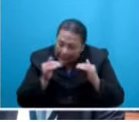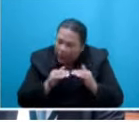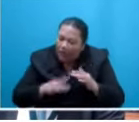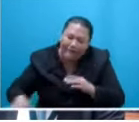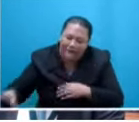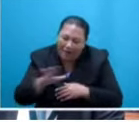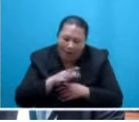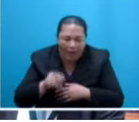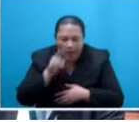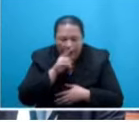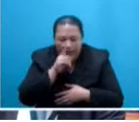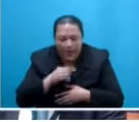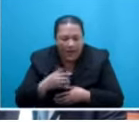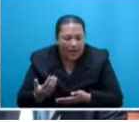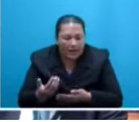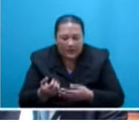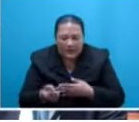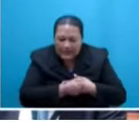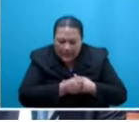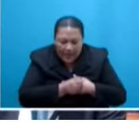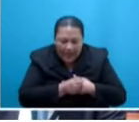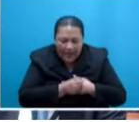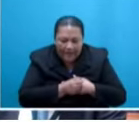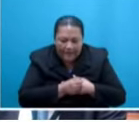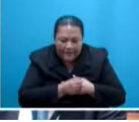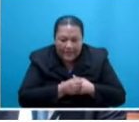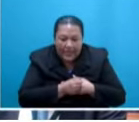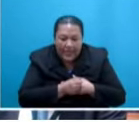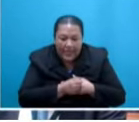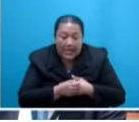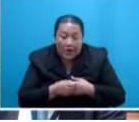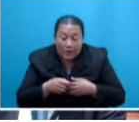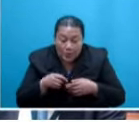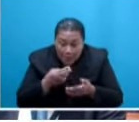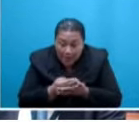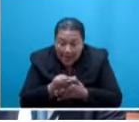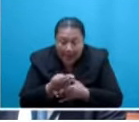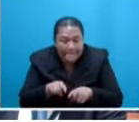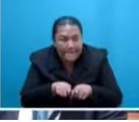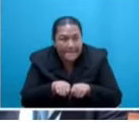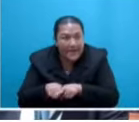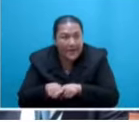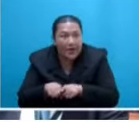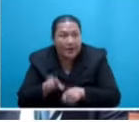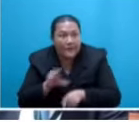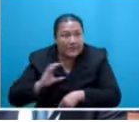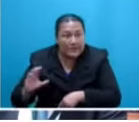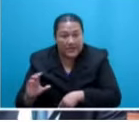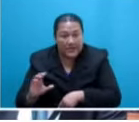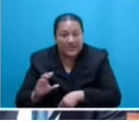note is that it is safe to assume the regional meaning of equal citizenship from the French Revolution is also applicable in Fiji.